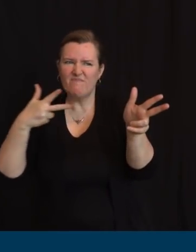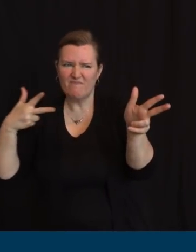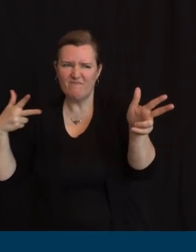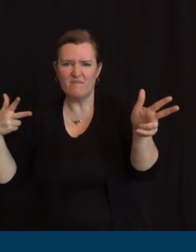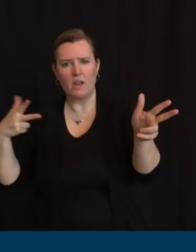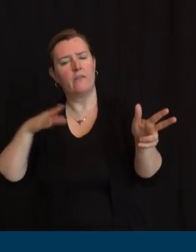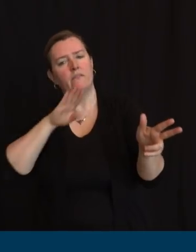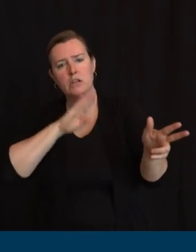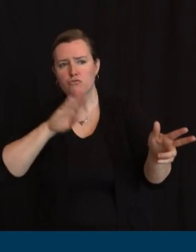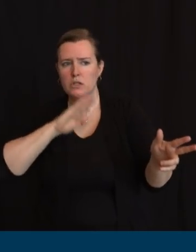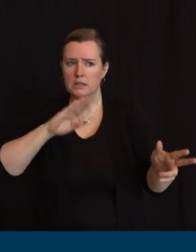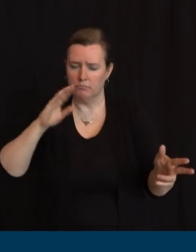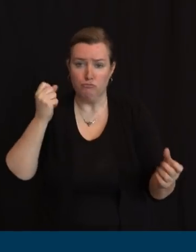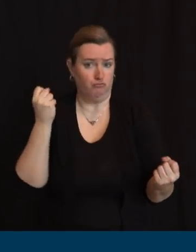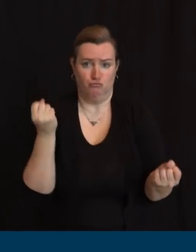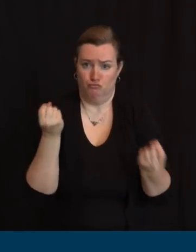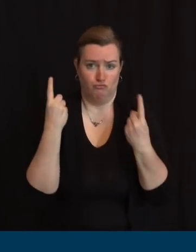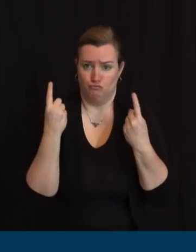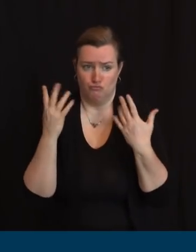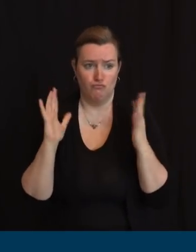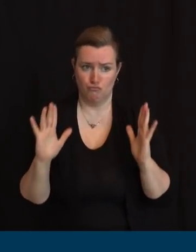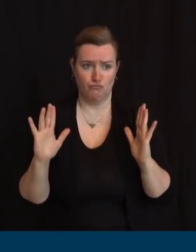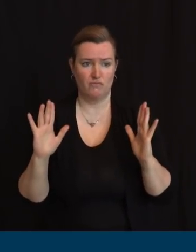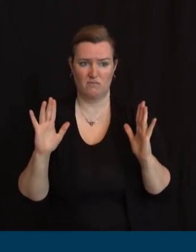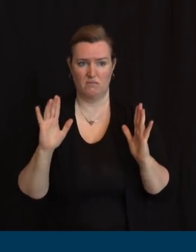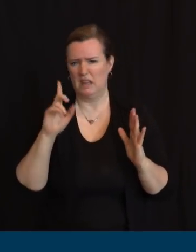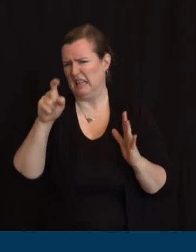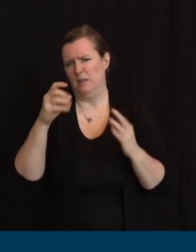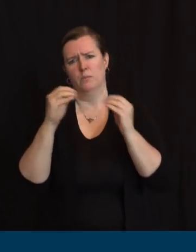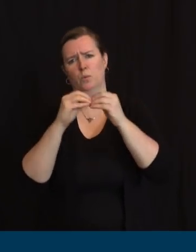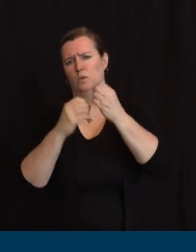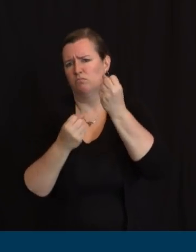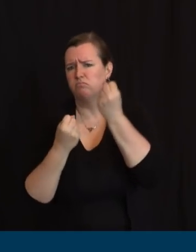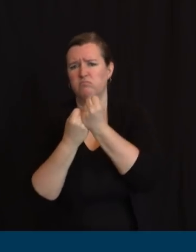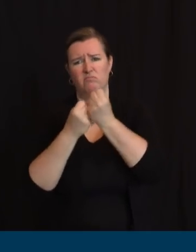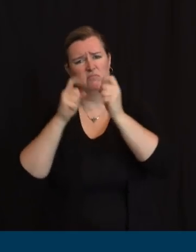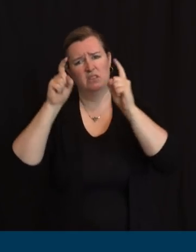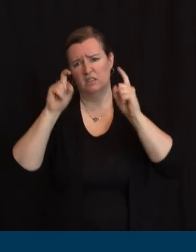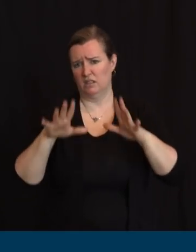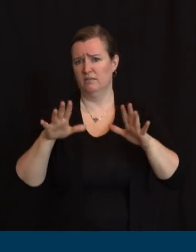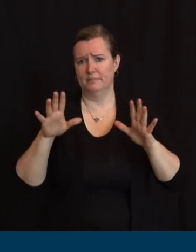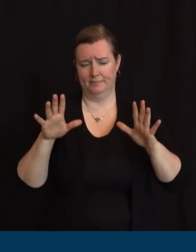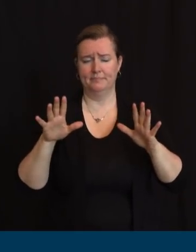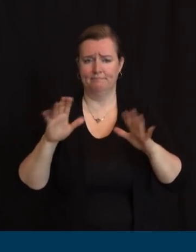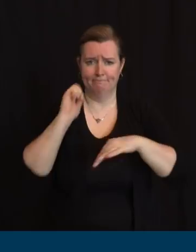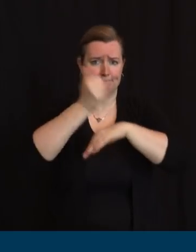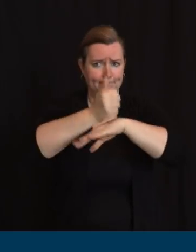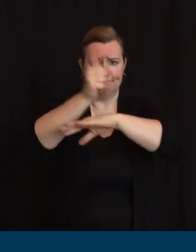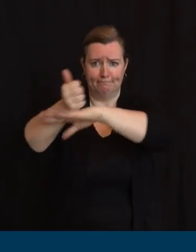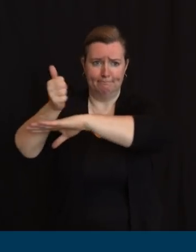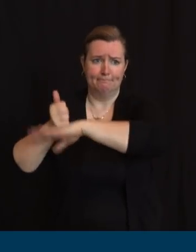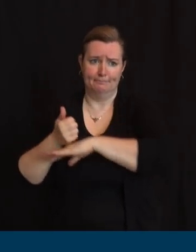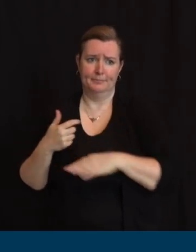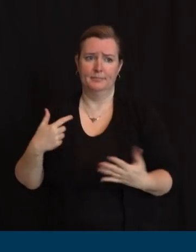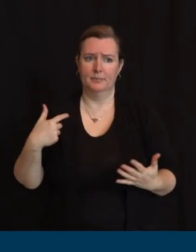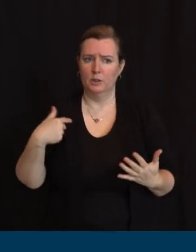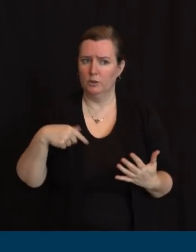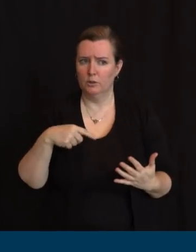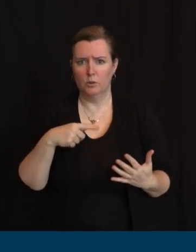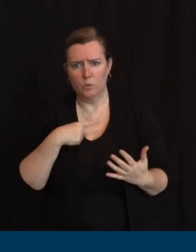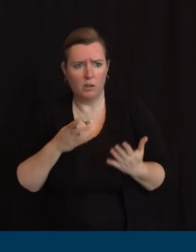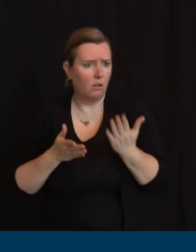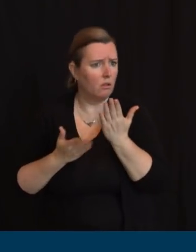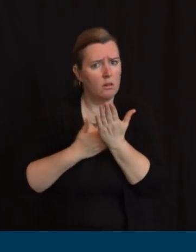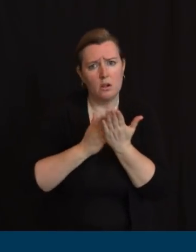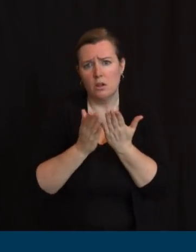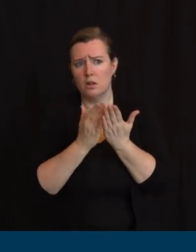unequivocally. I think we've played a very tough hand as well as it can be played, but boy, I'd like that hand